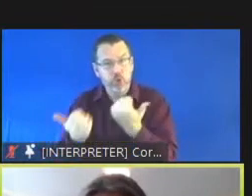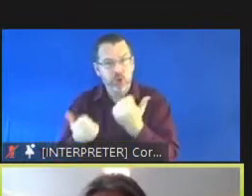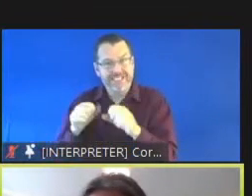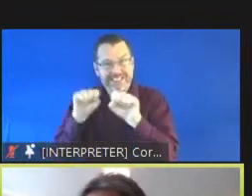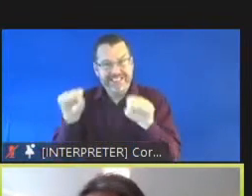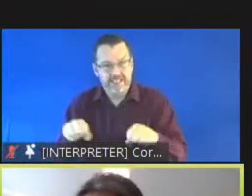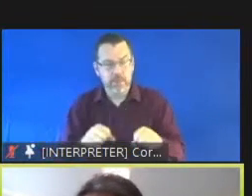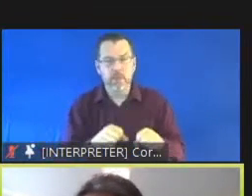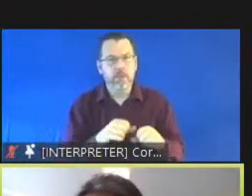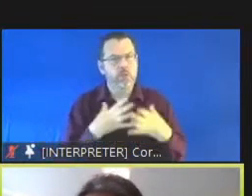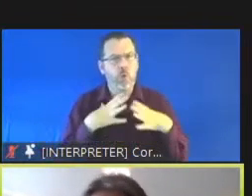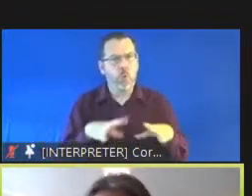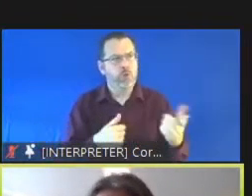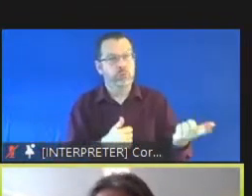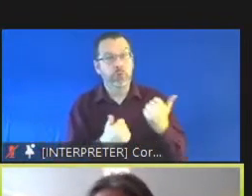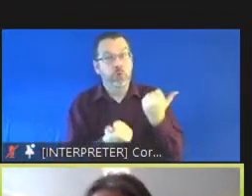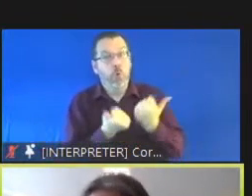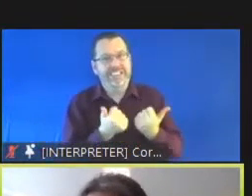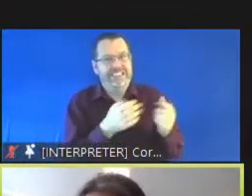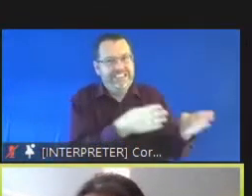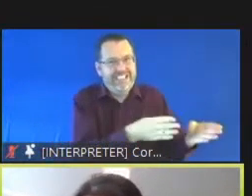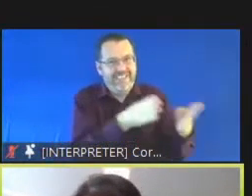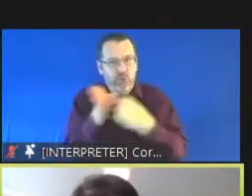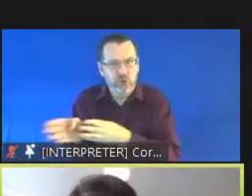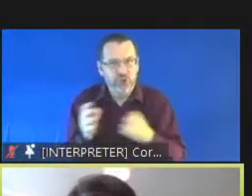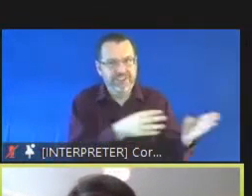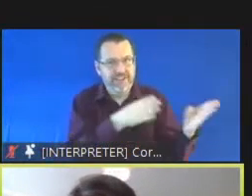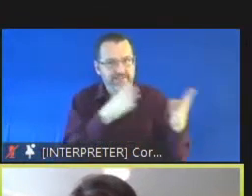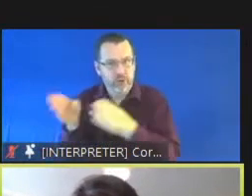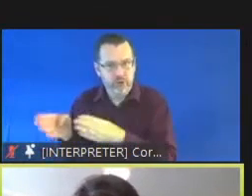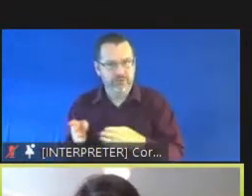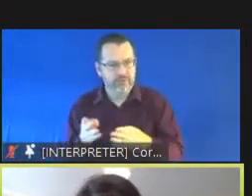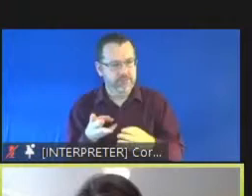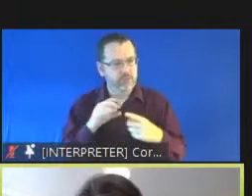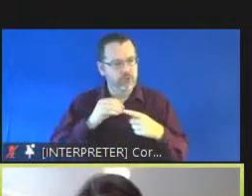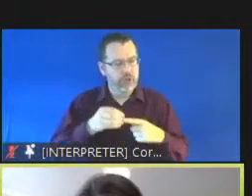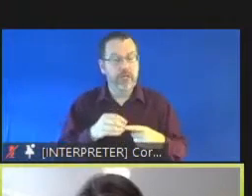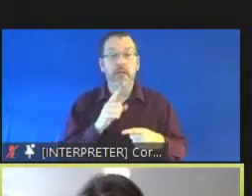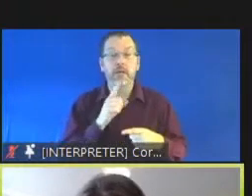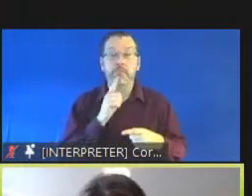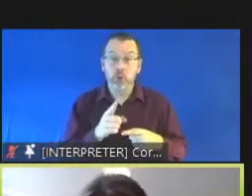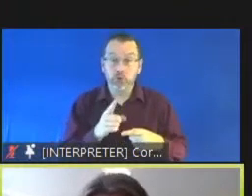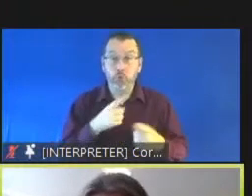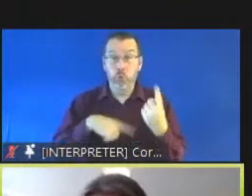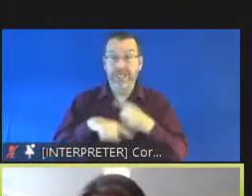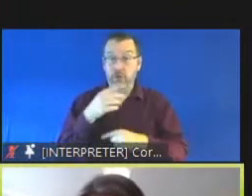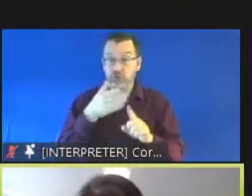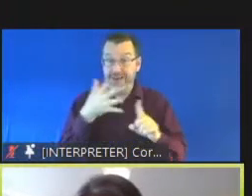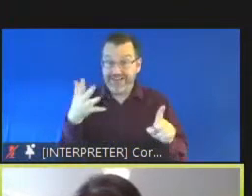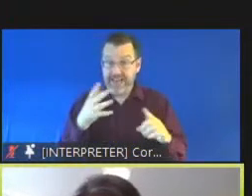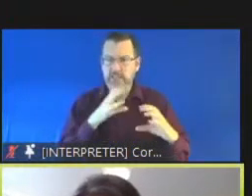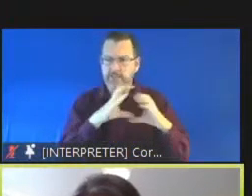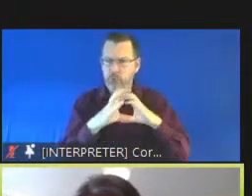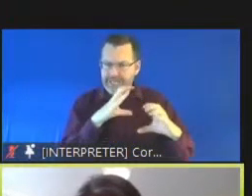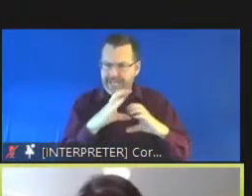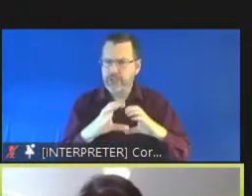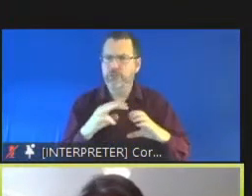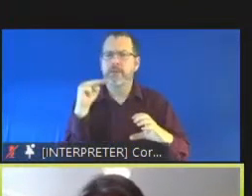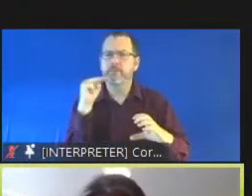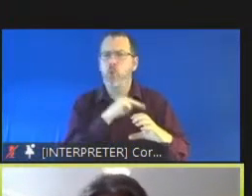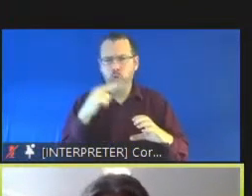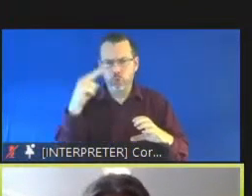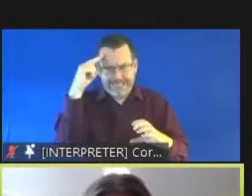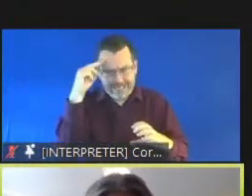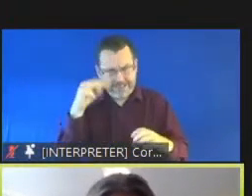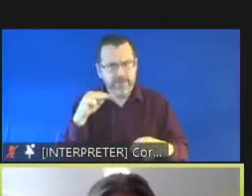but interestingly even though we have this recognition of communication and understanding as key concepts